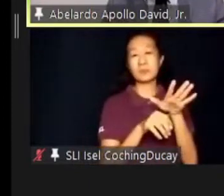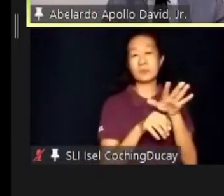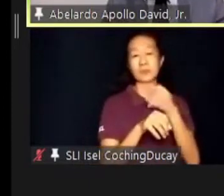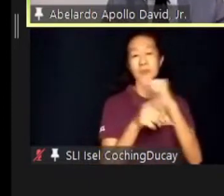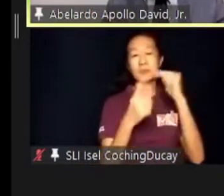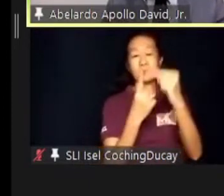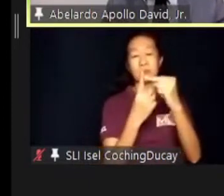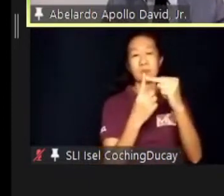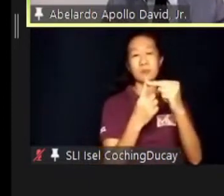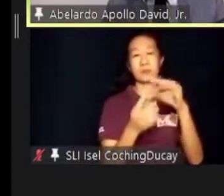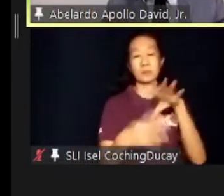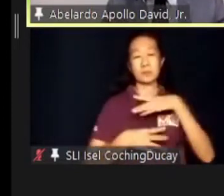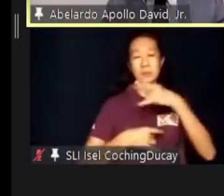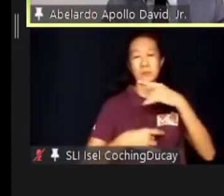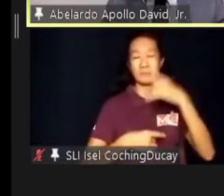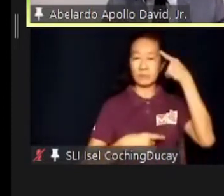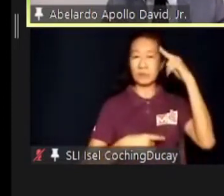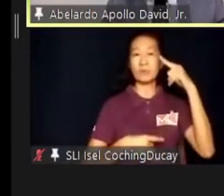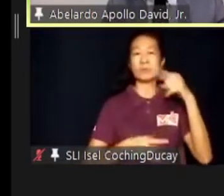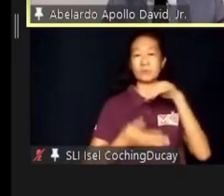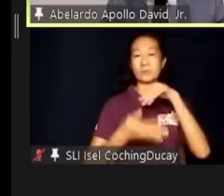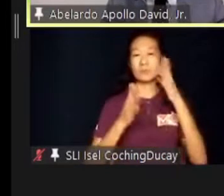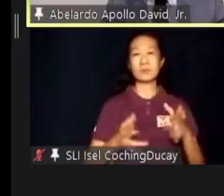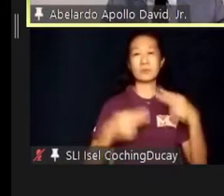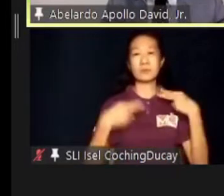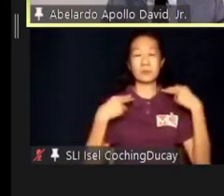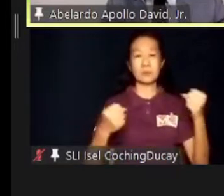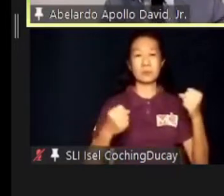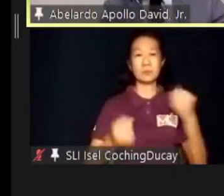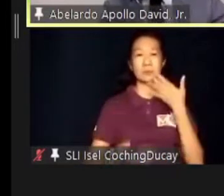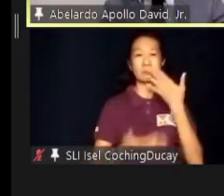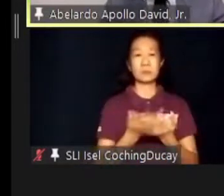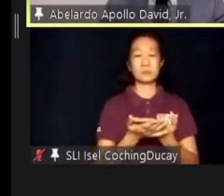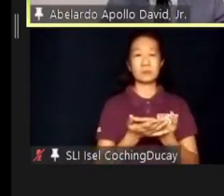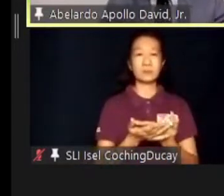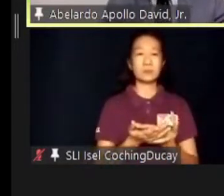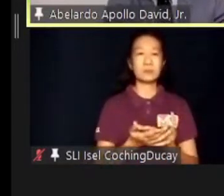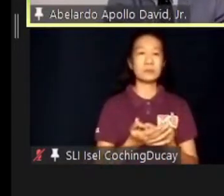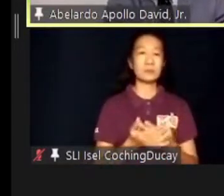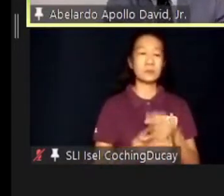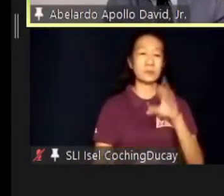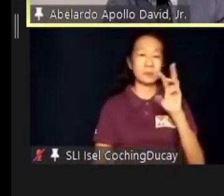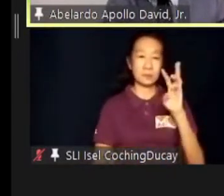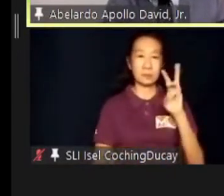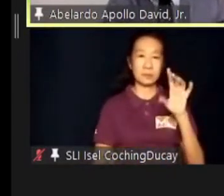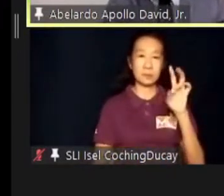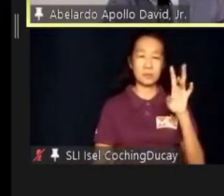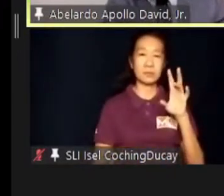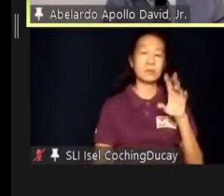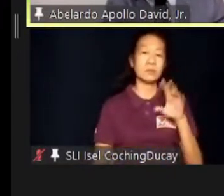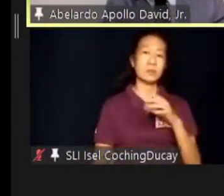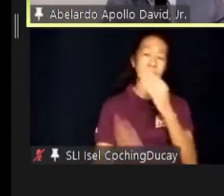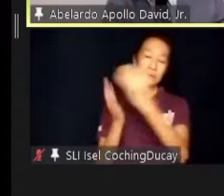for the student's health and well-being. At senior high, the curriculum must